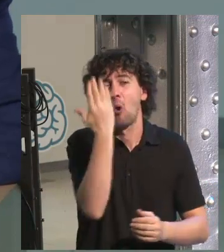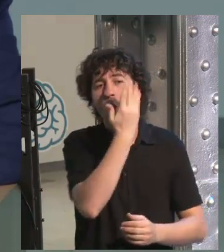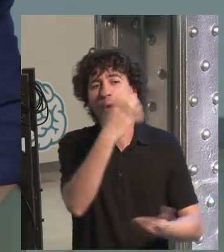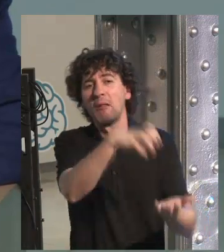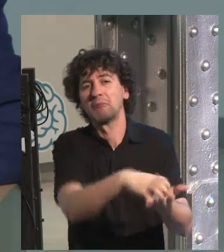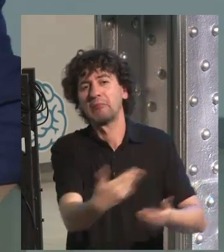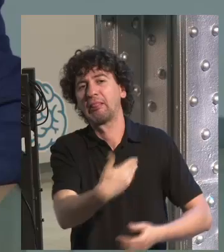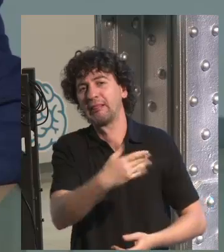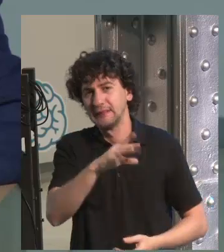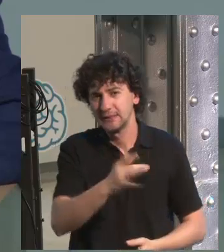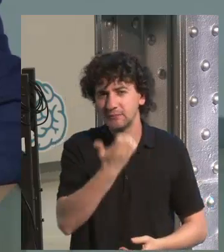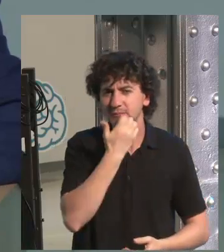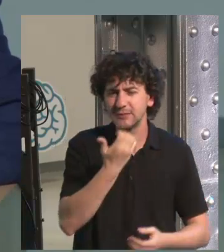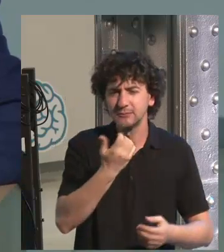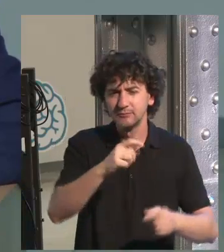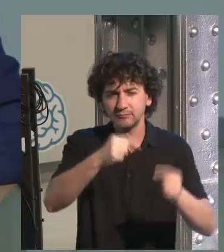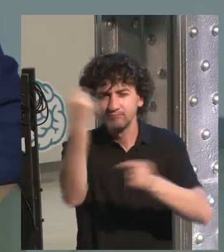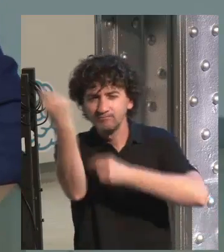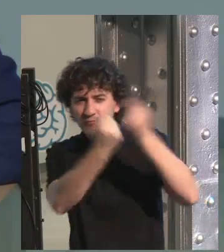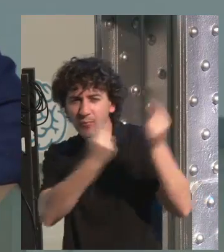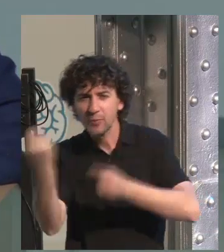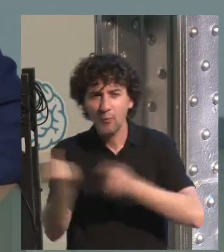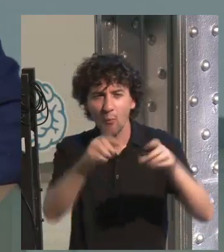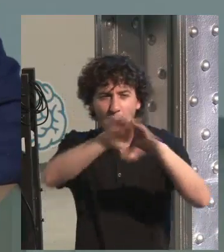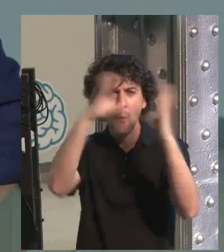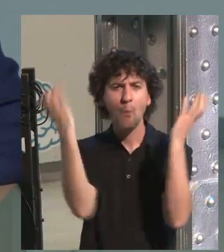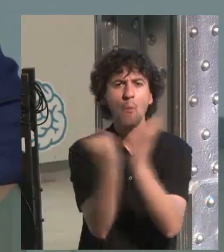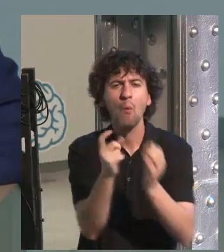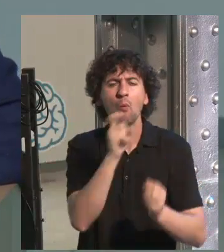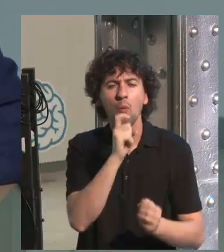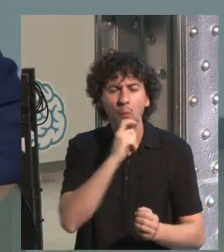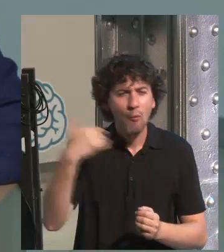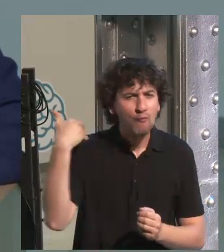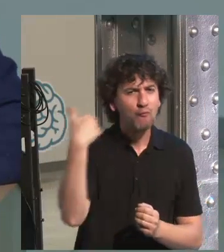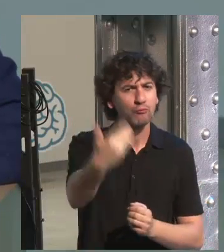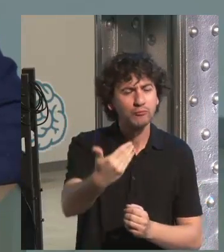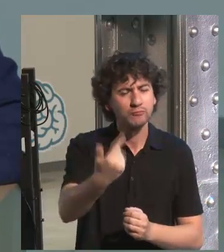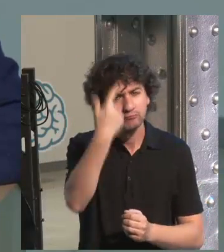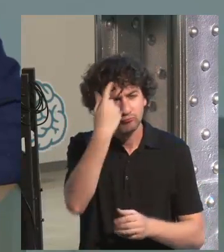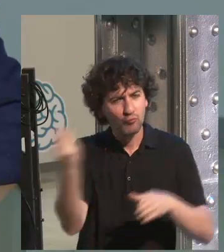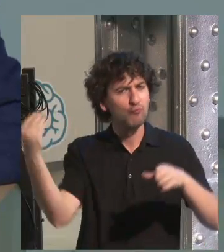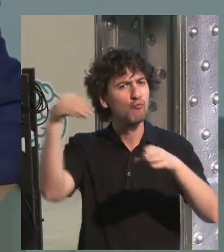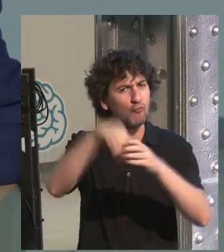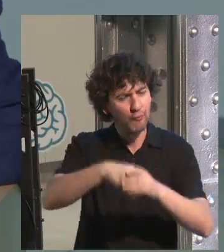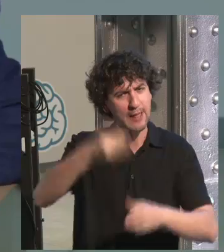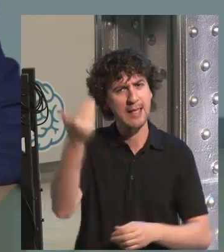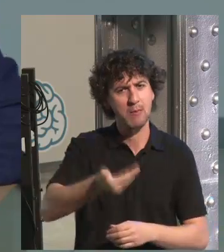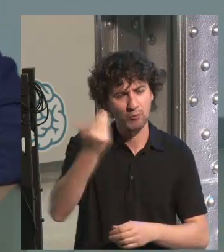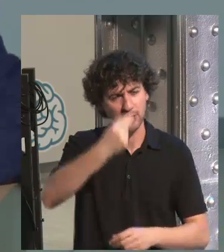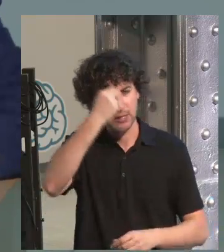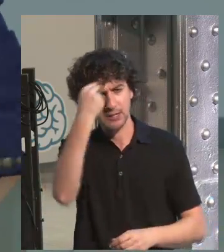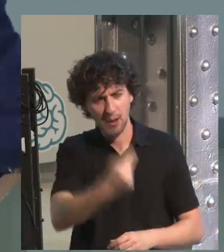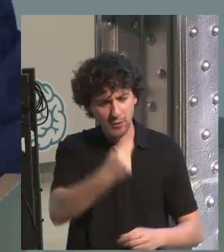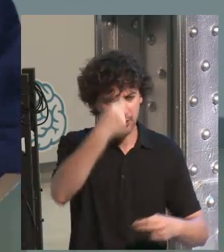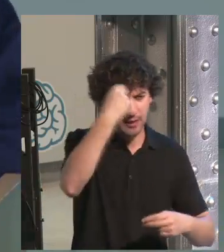for countries that are not really caring for that. We shouldn't do this through laws or all kinds